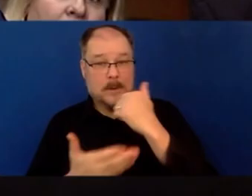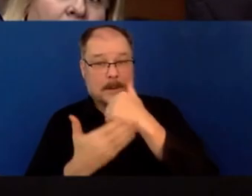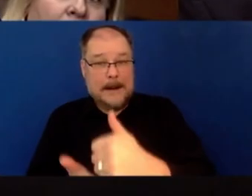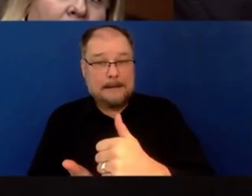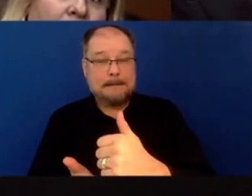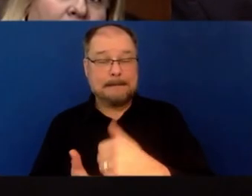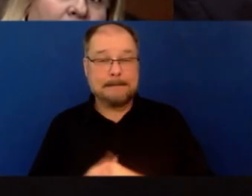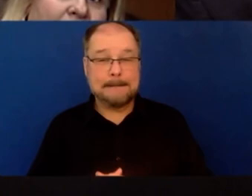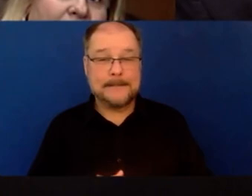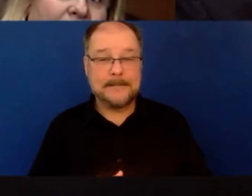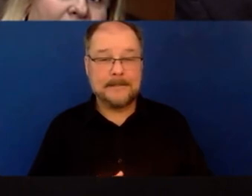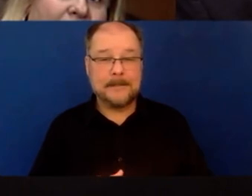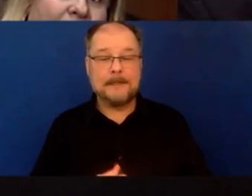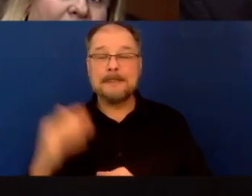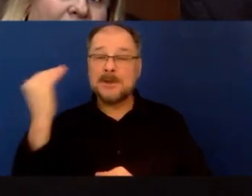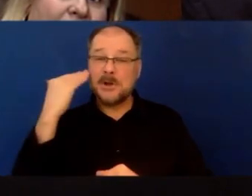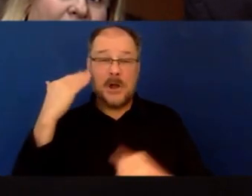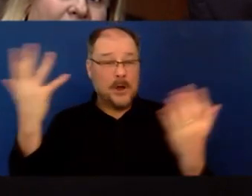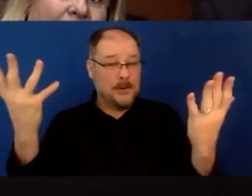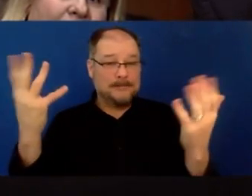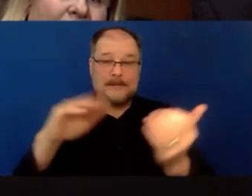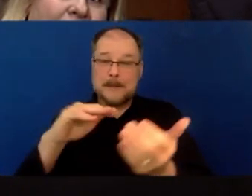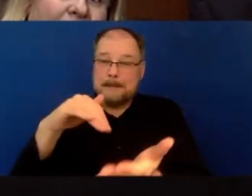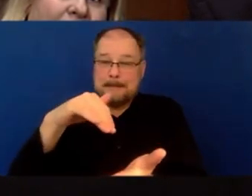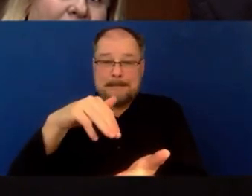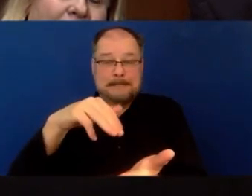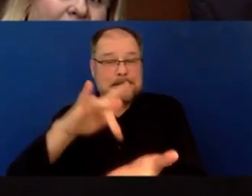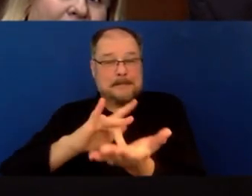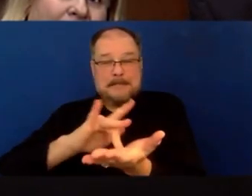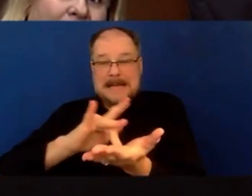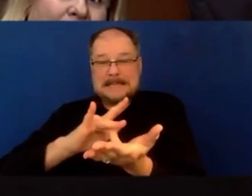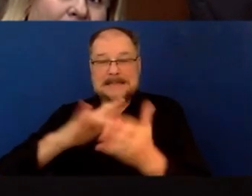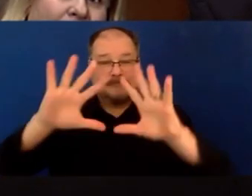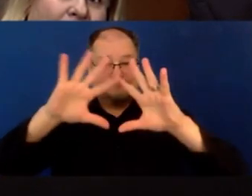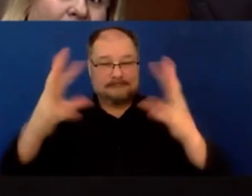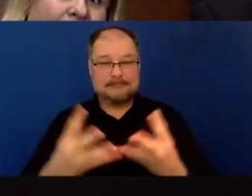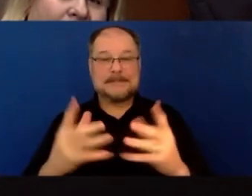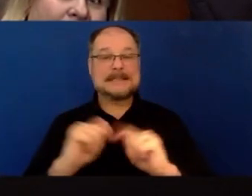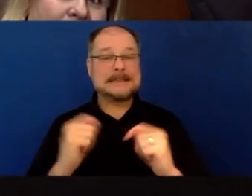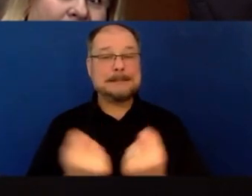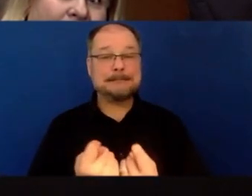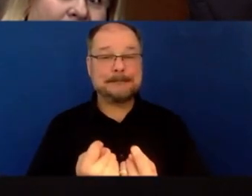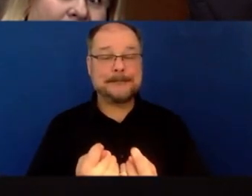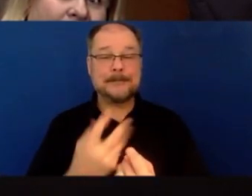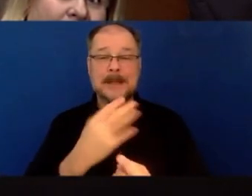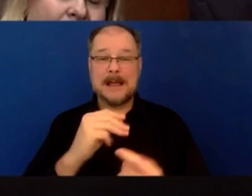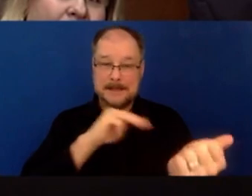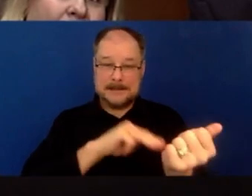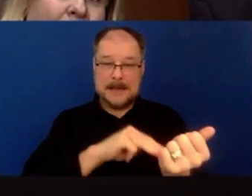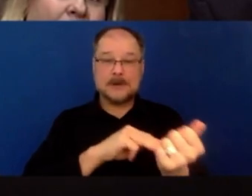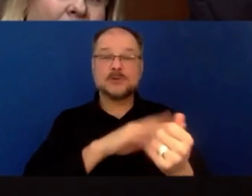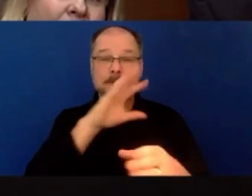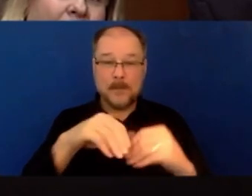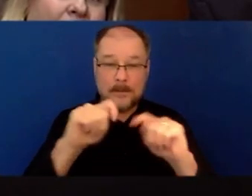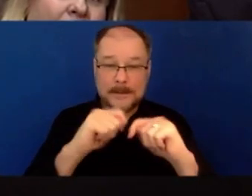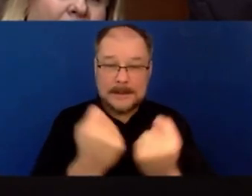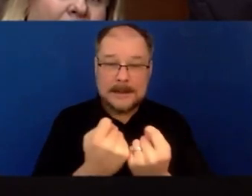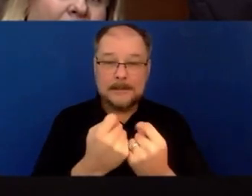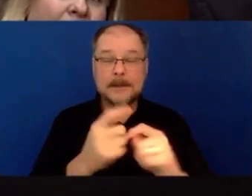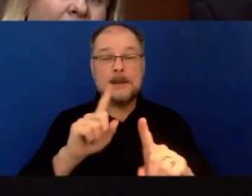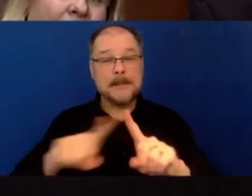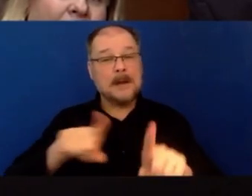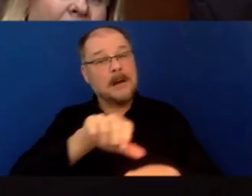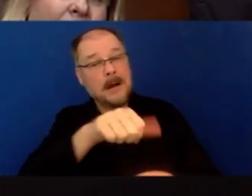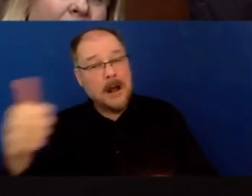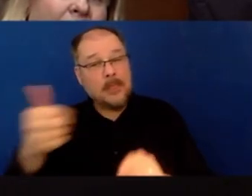You know, medicine is a team. It's a team effort. Physicians are a very important part of that team, but many other providers are also an extremely important